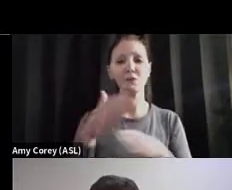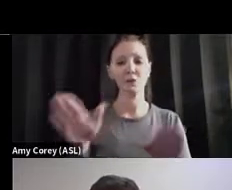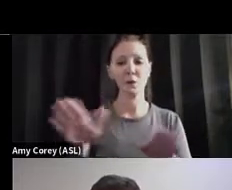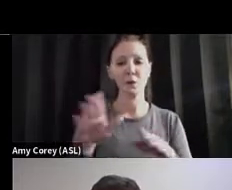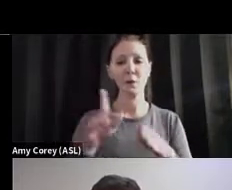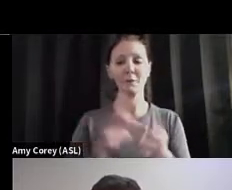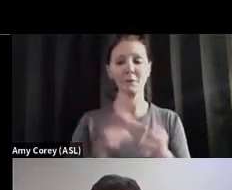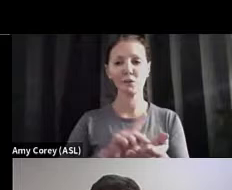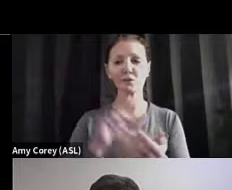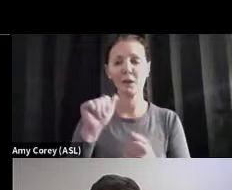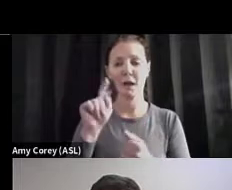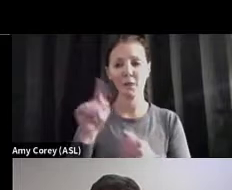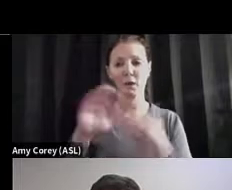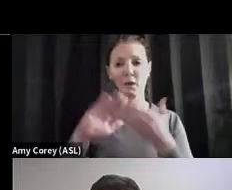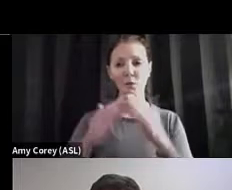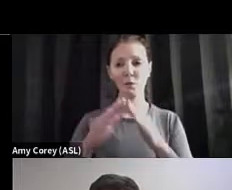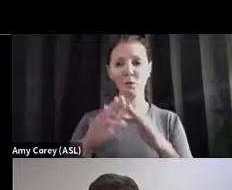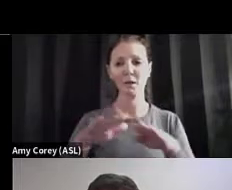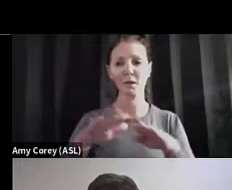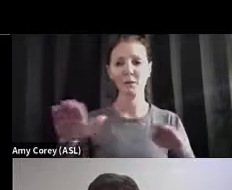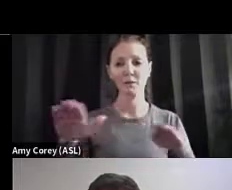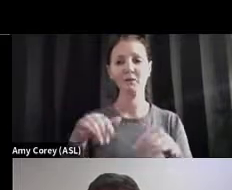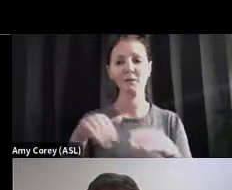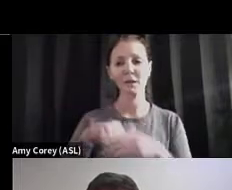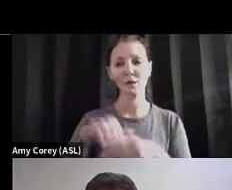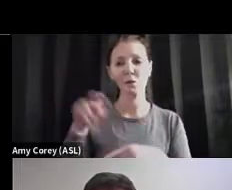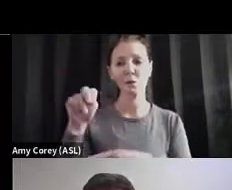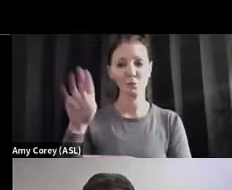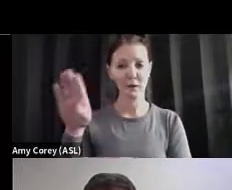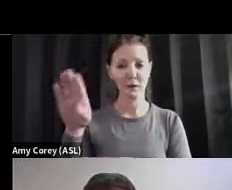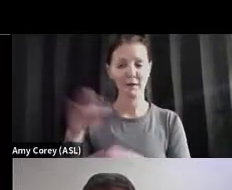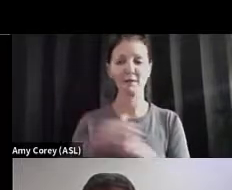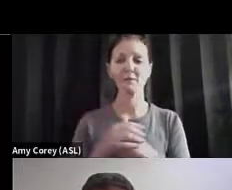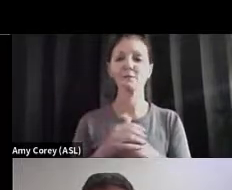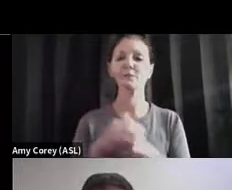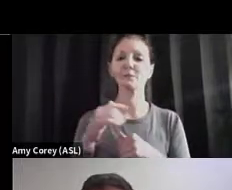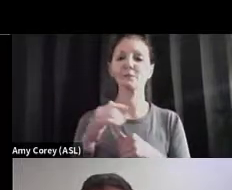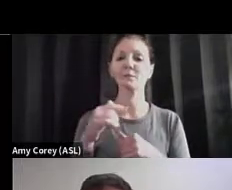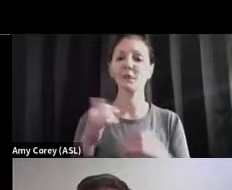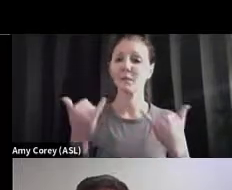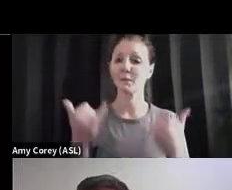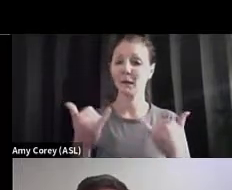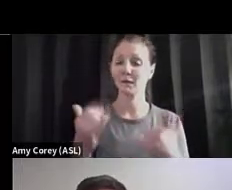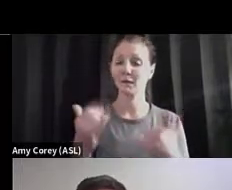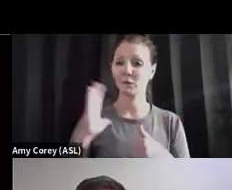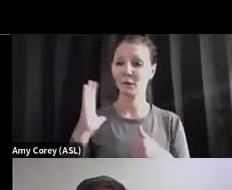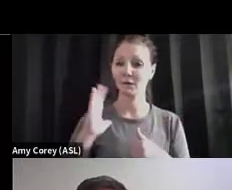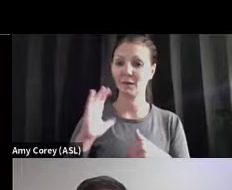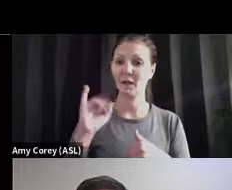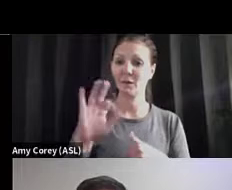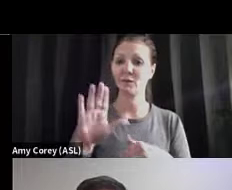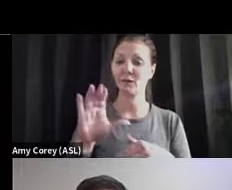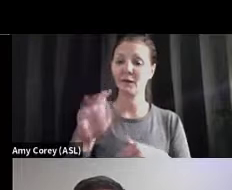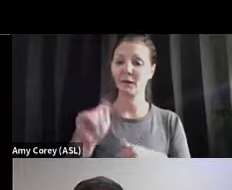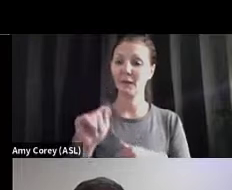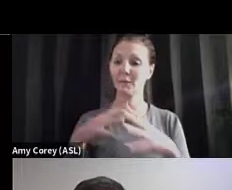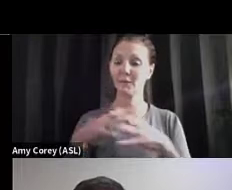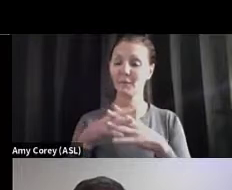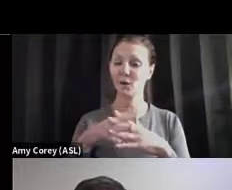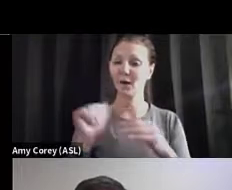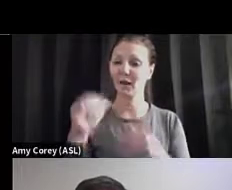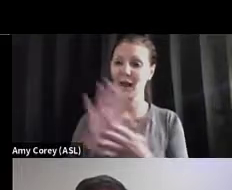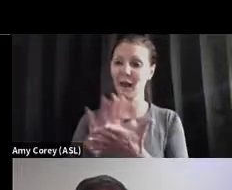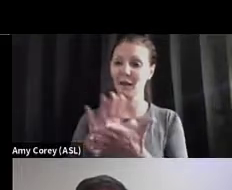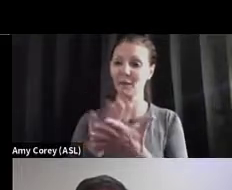and a school medical advisor and the immediate past president of the Connecticut chapter of the American Academy of Pediatrics. And for all